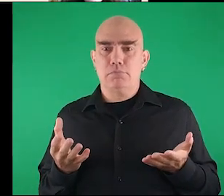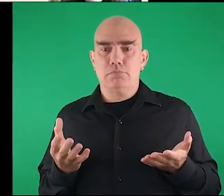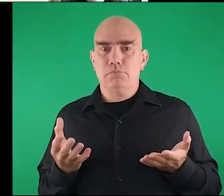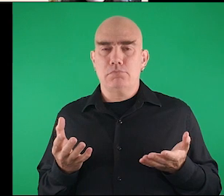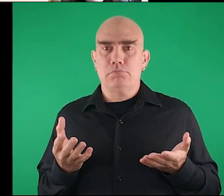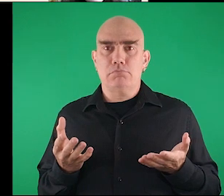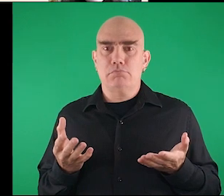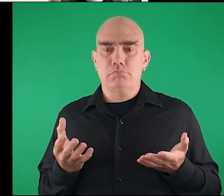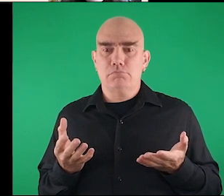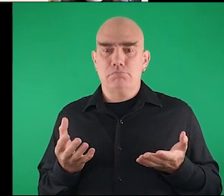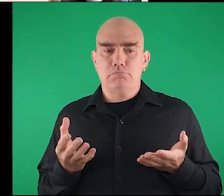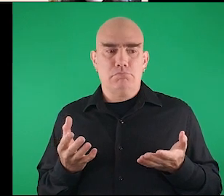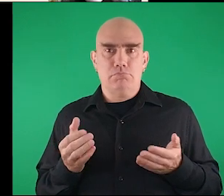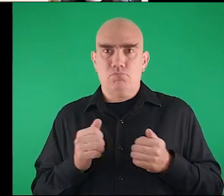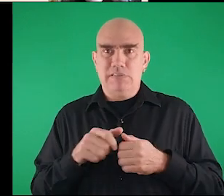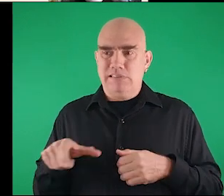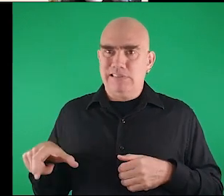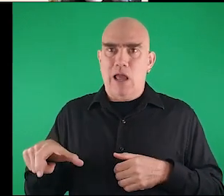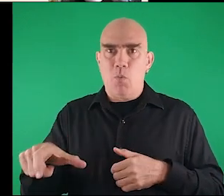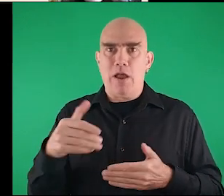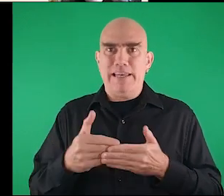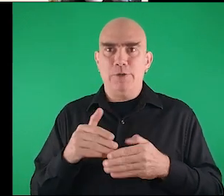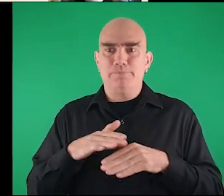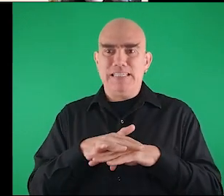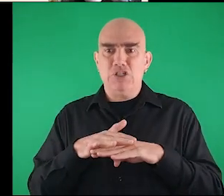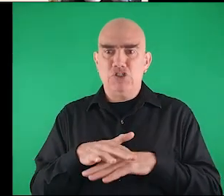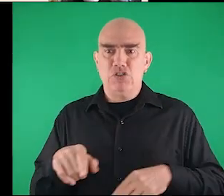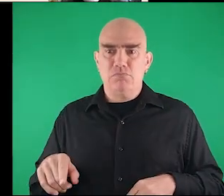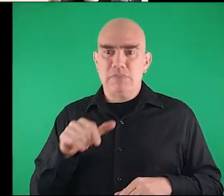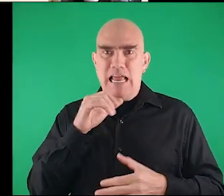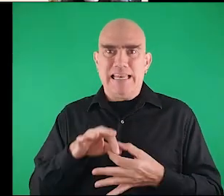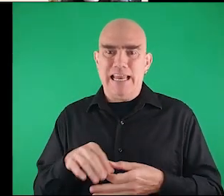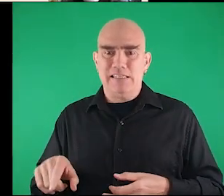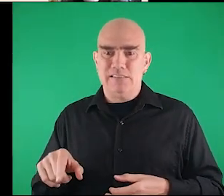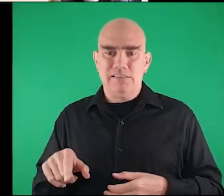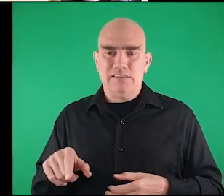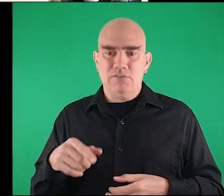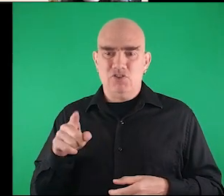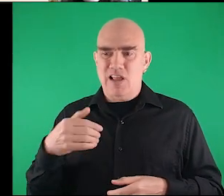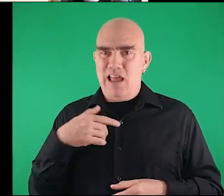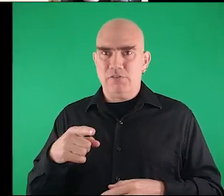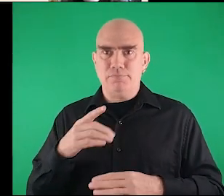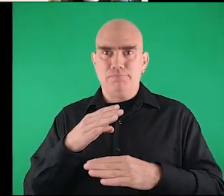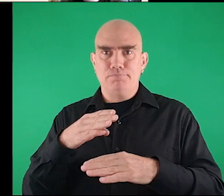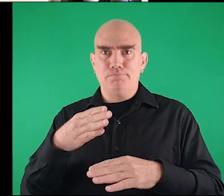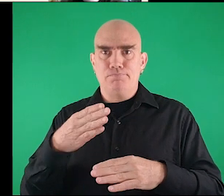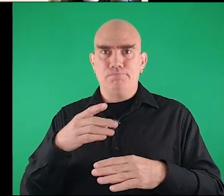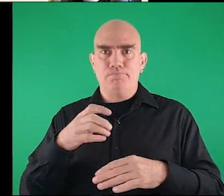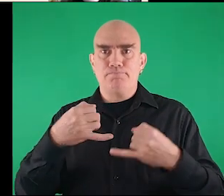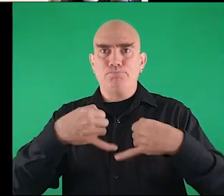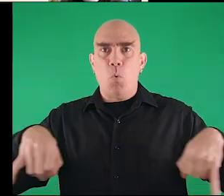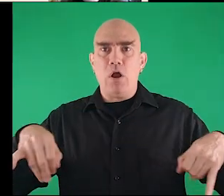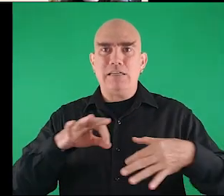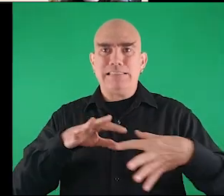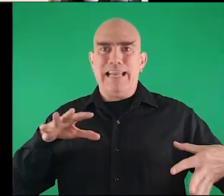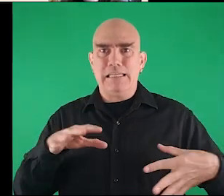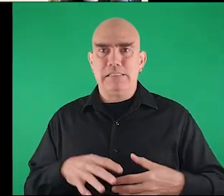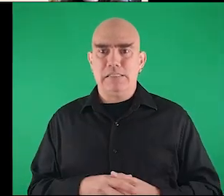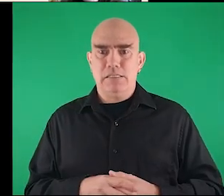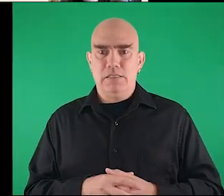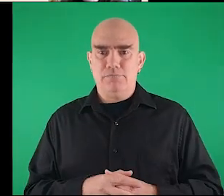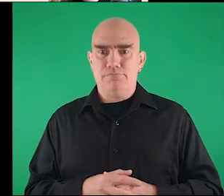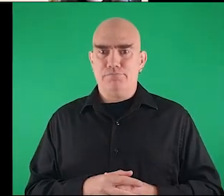separate that is not connecting with the sidewalk near the beach yeah you have just this